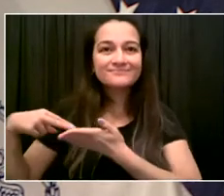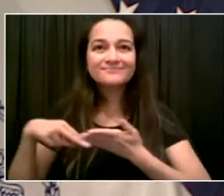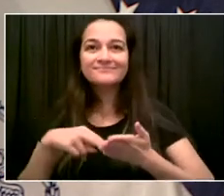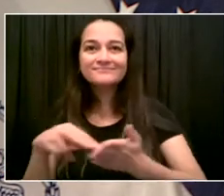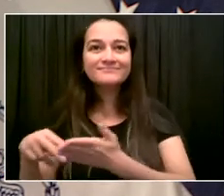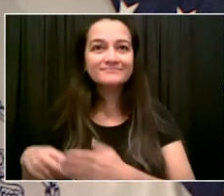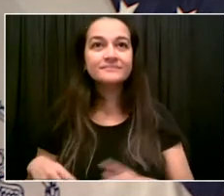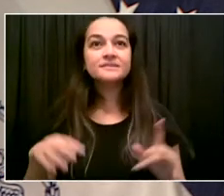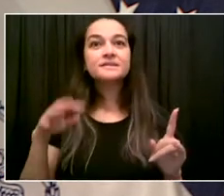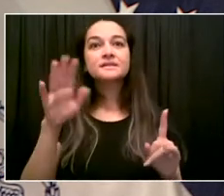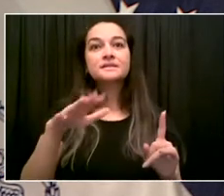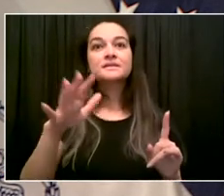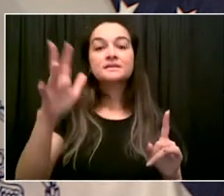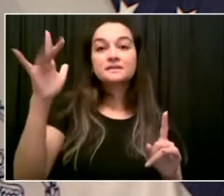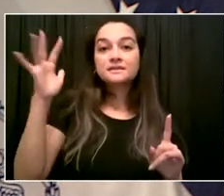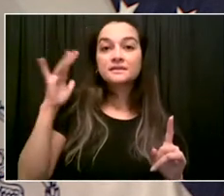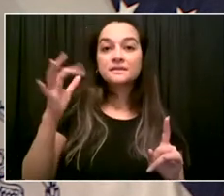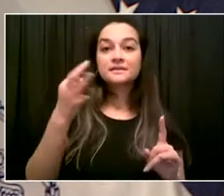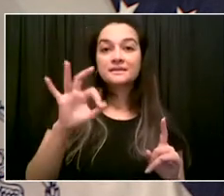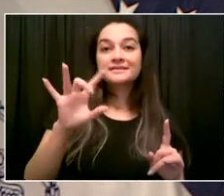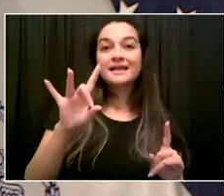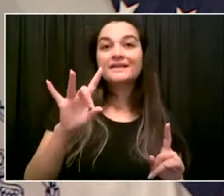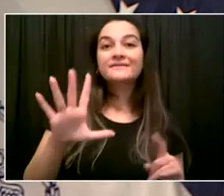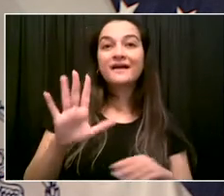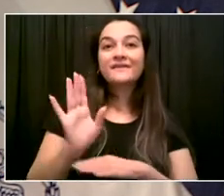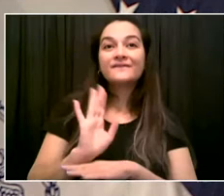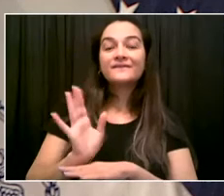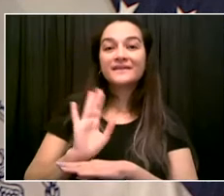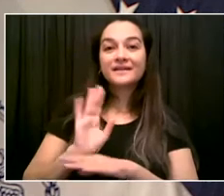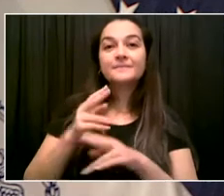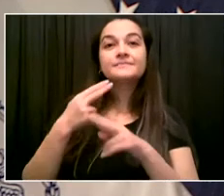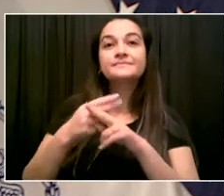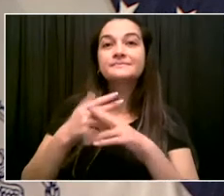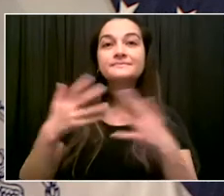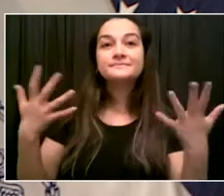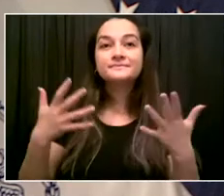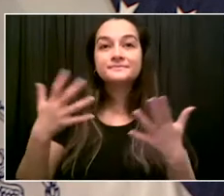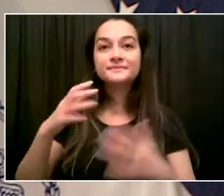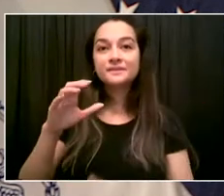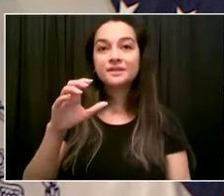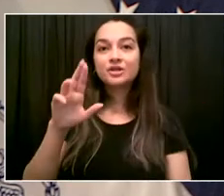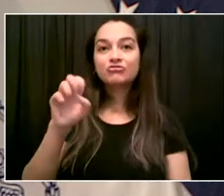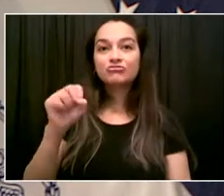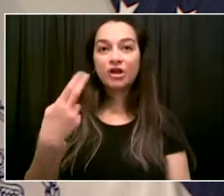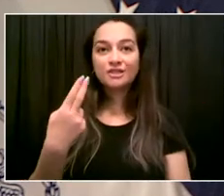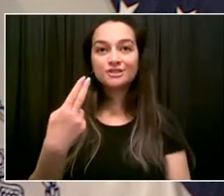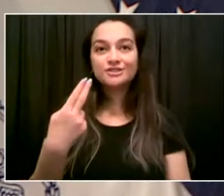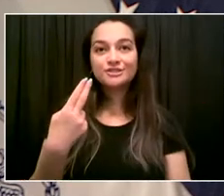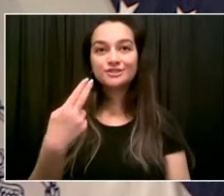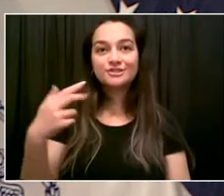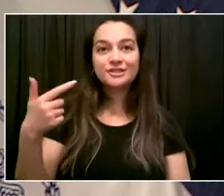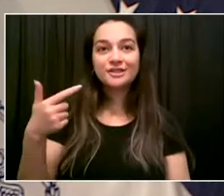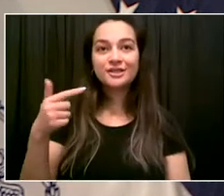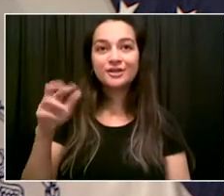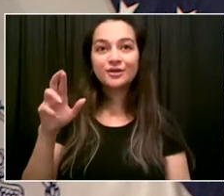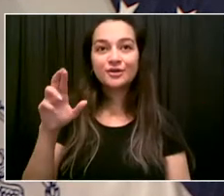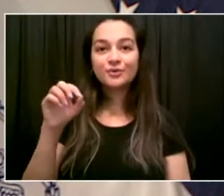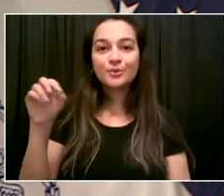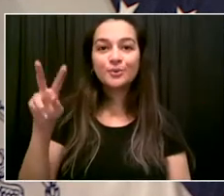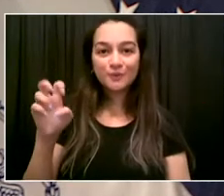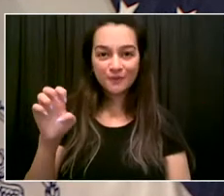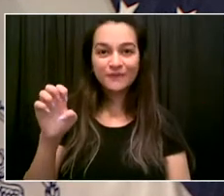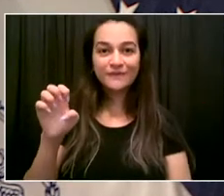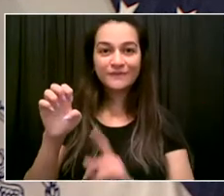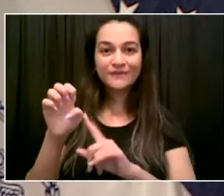of the City of New York. That will be this Thursday. He is a hip-hop pioneer. His birth name, Damien